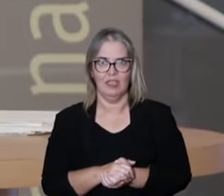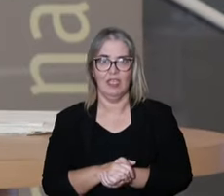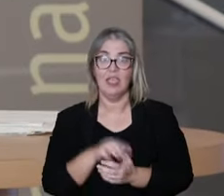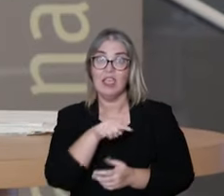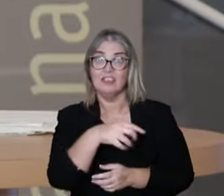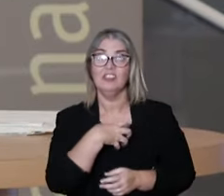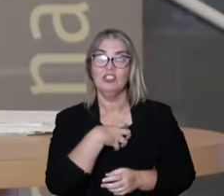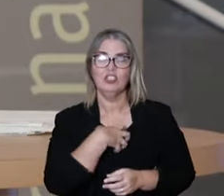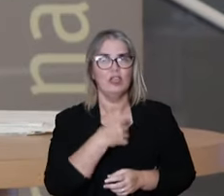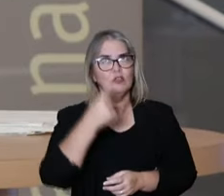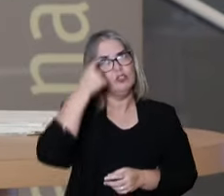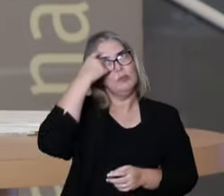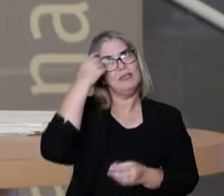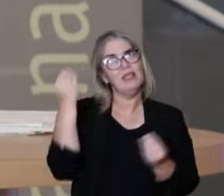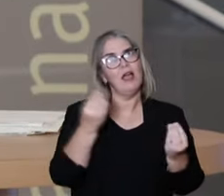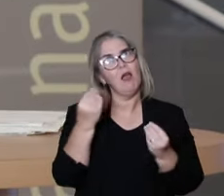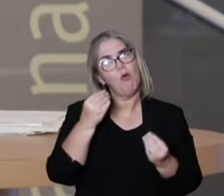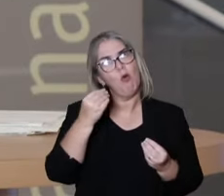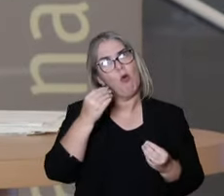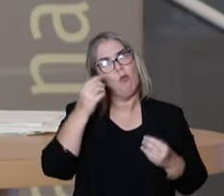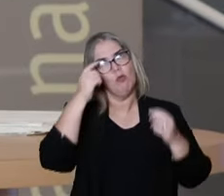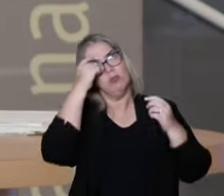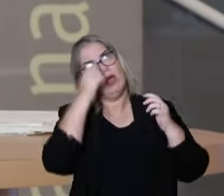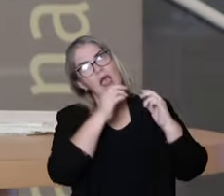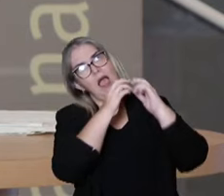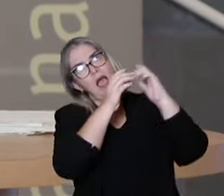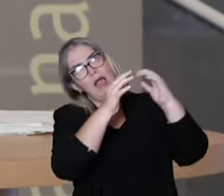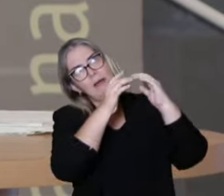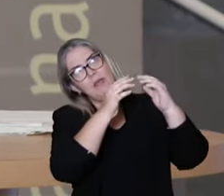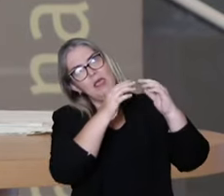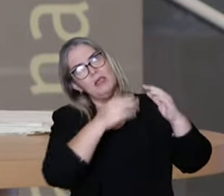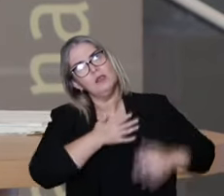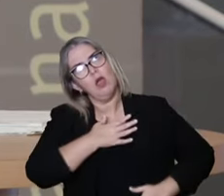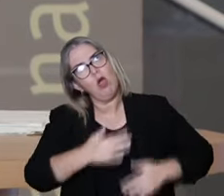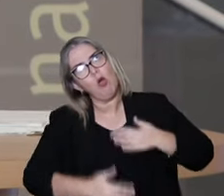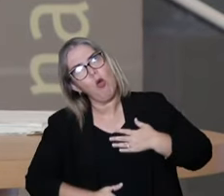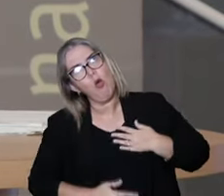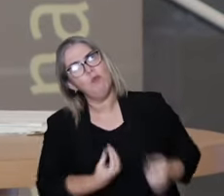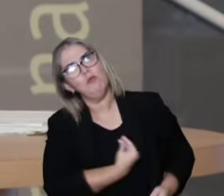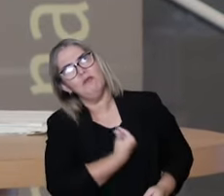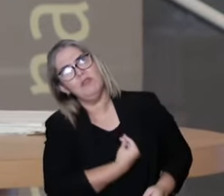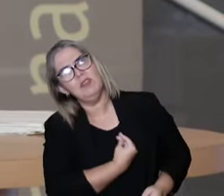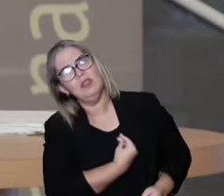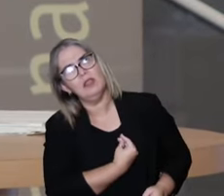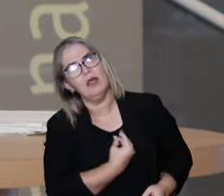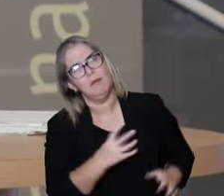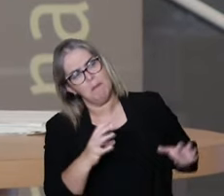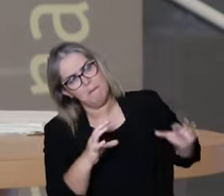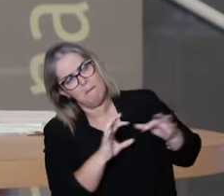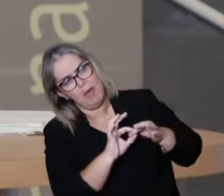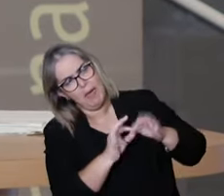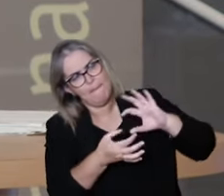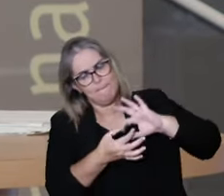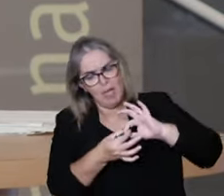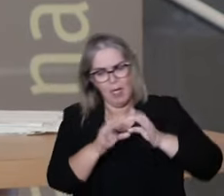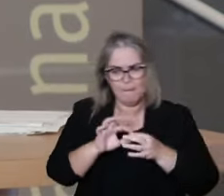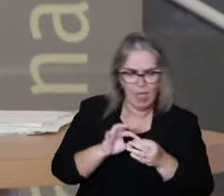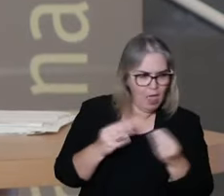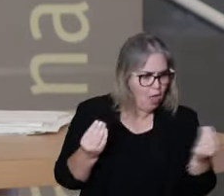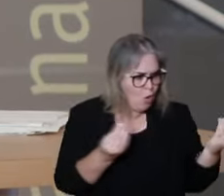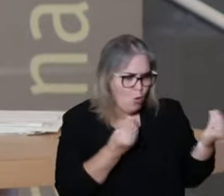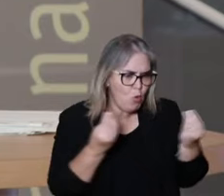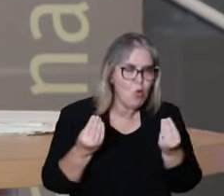This perspective of thinking the connections between things, how something is influencing another,